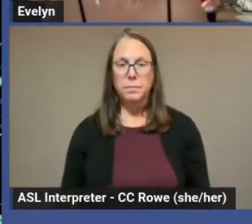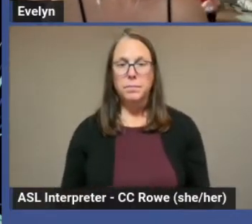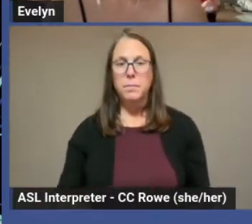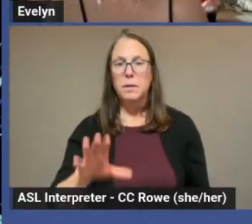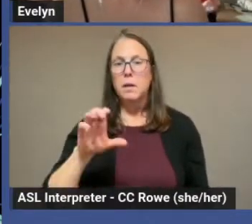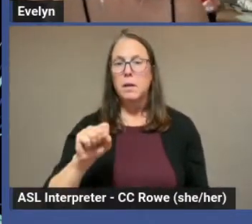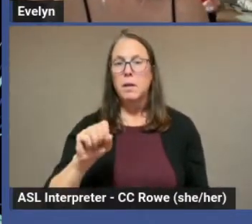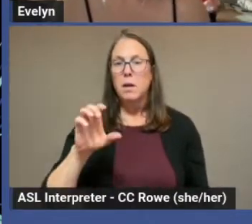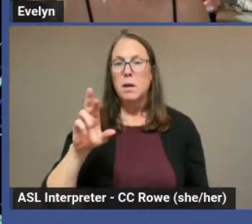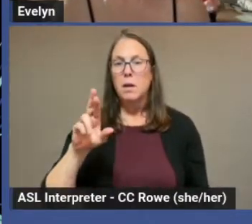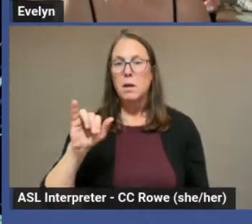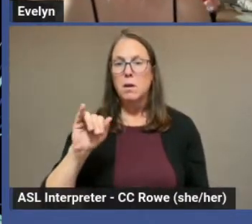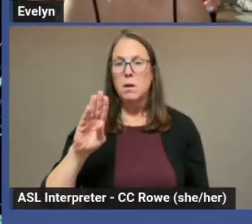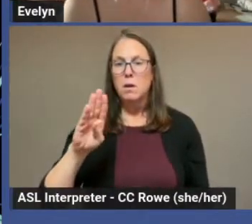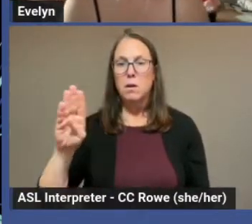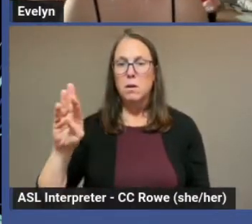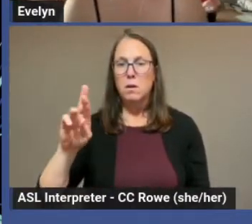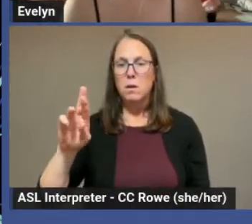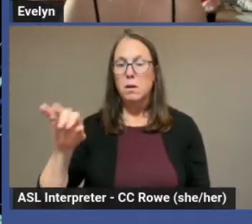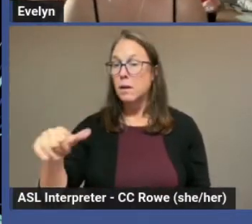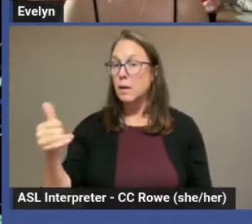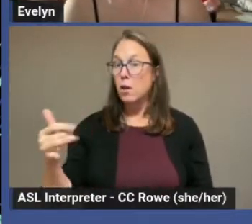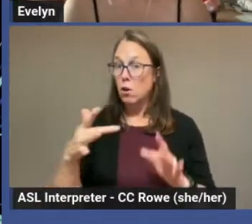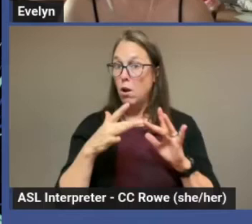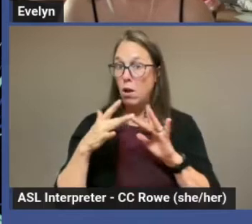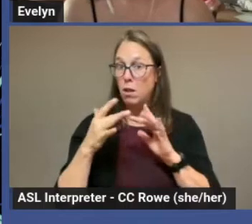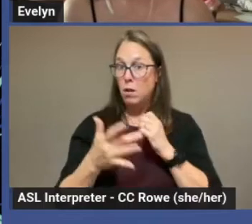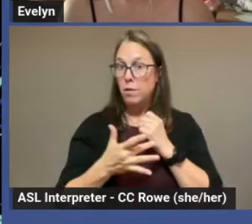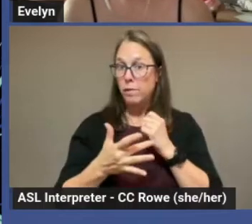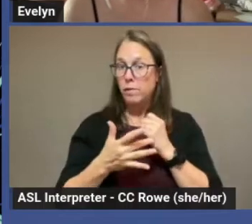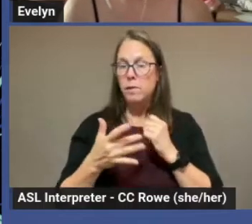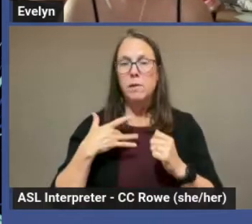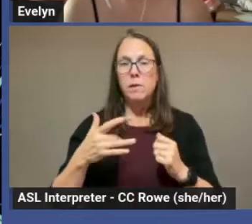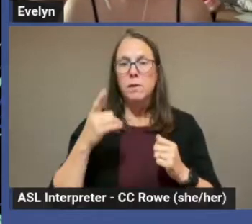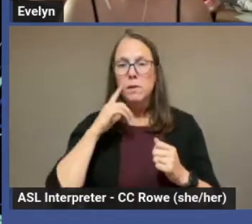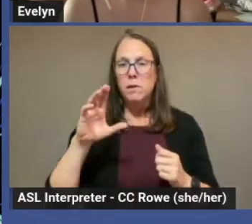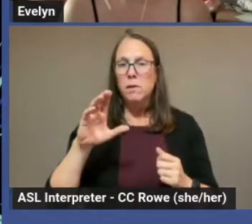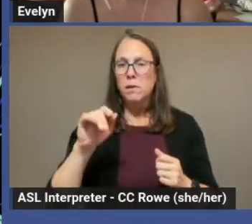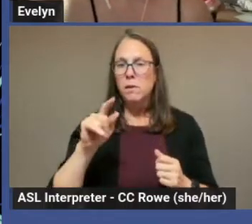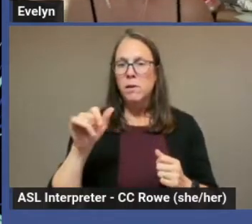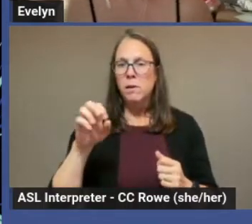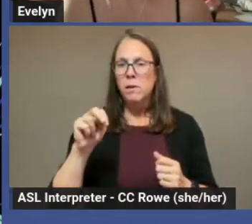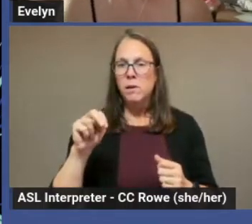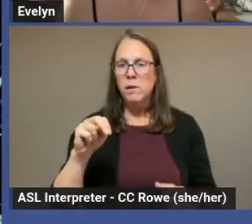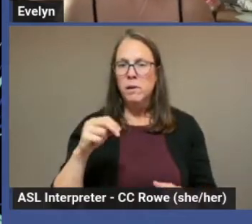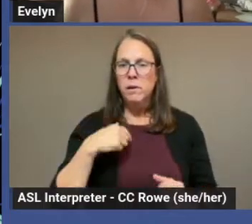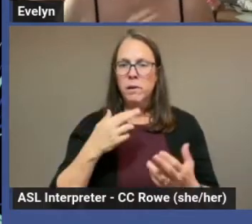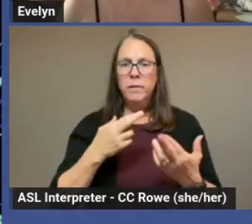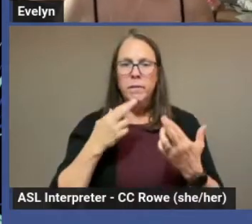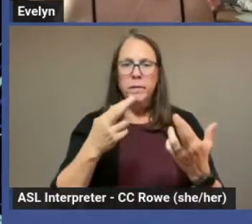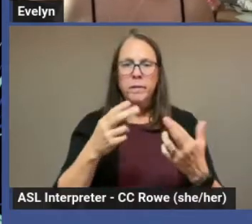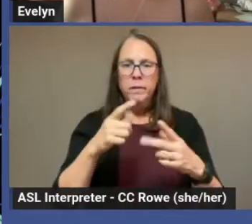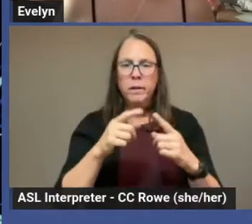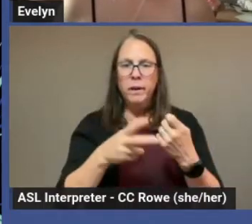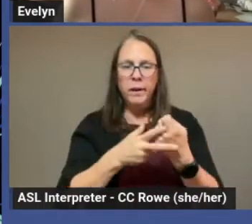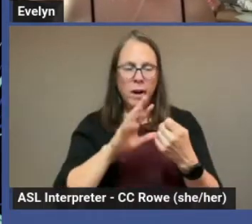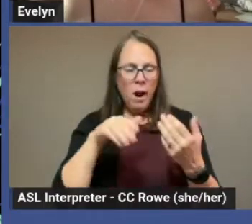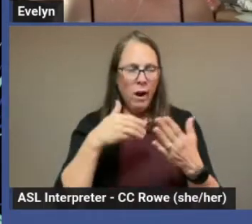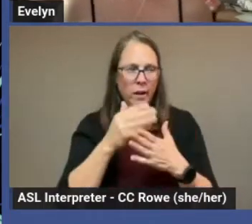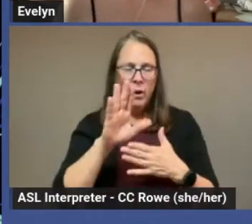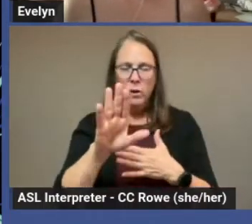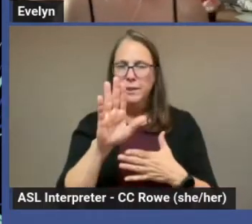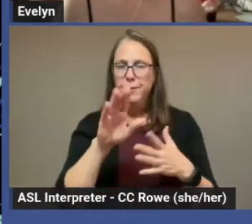Scribber is another online tool mostly for citations, which I really recommend in being able to keep all of your sources